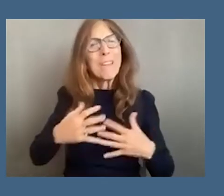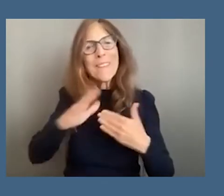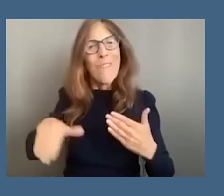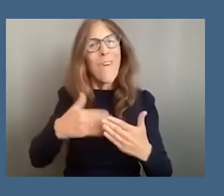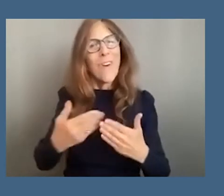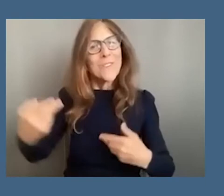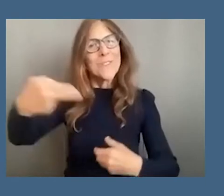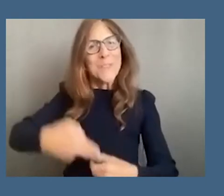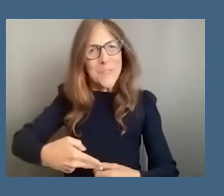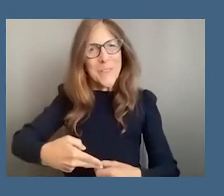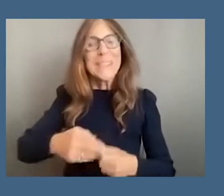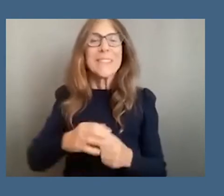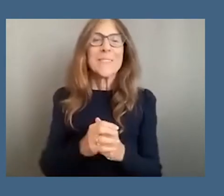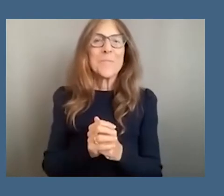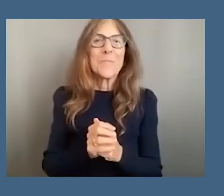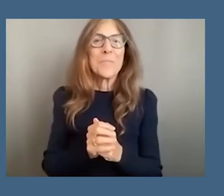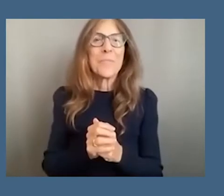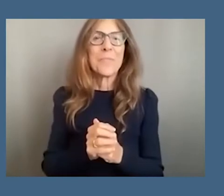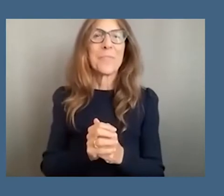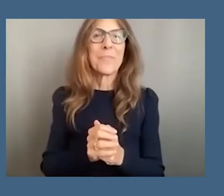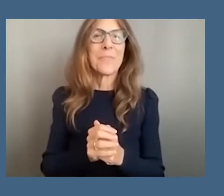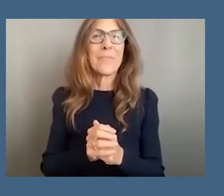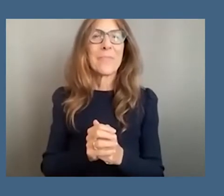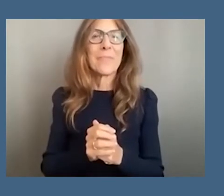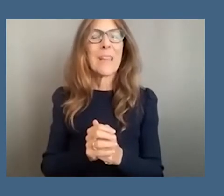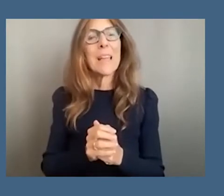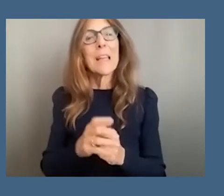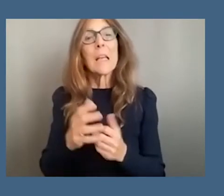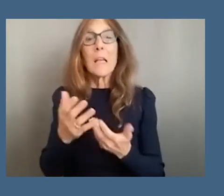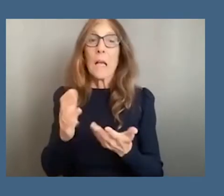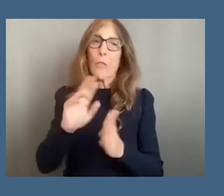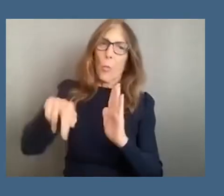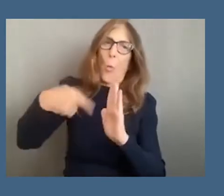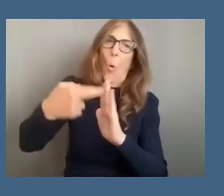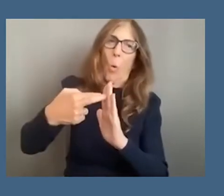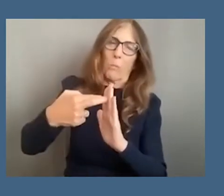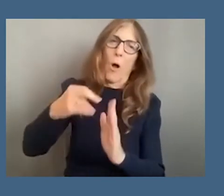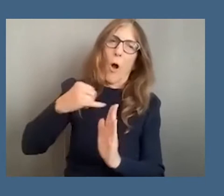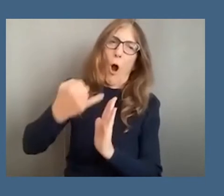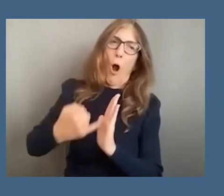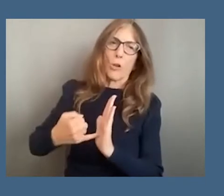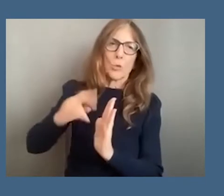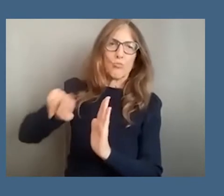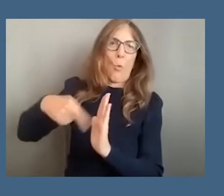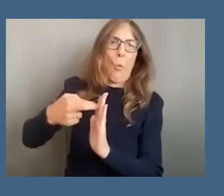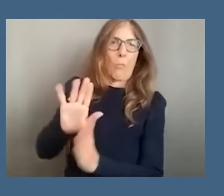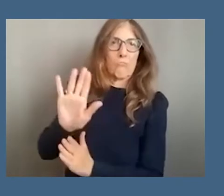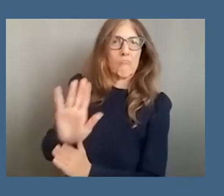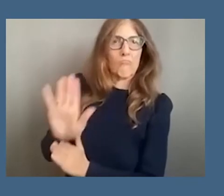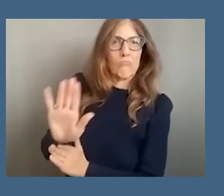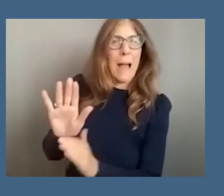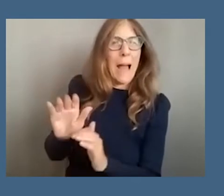and so it can be taken for granted the role of art um in the ways in which it